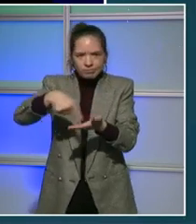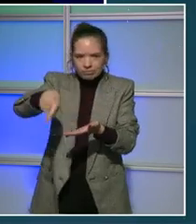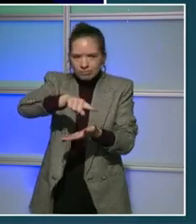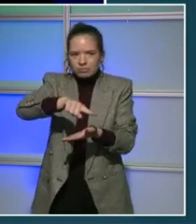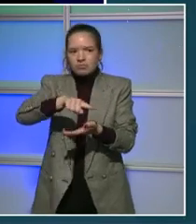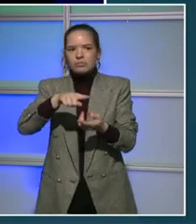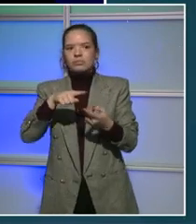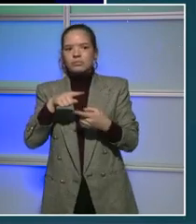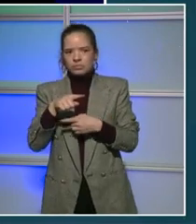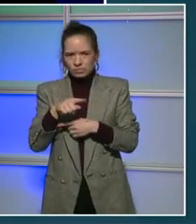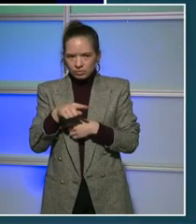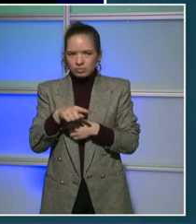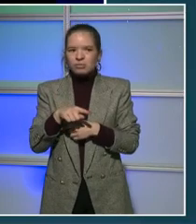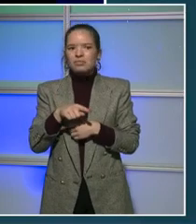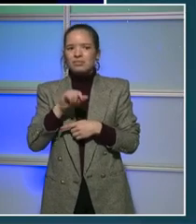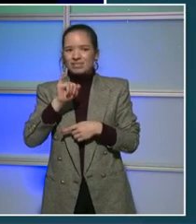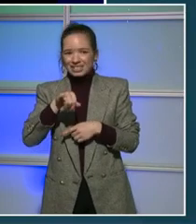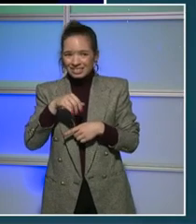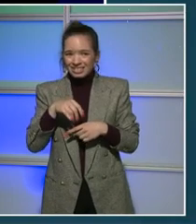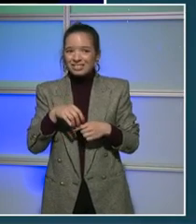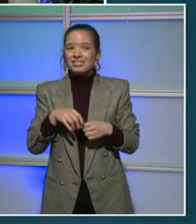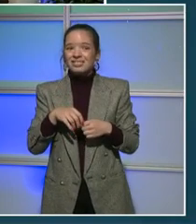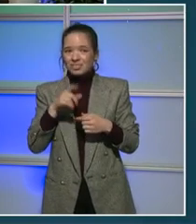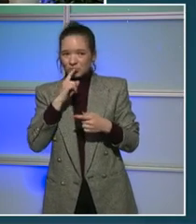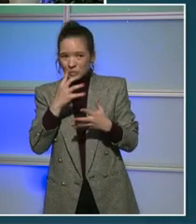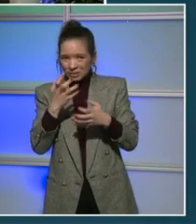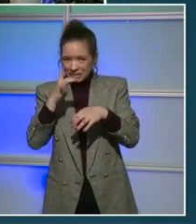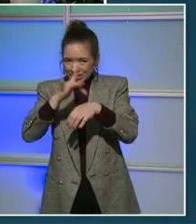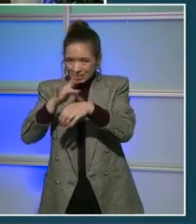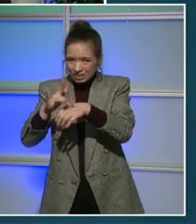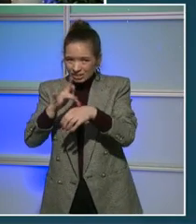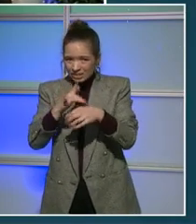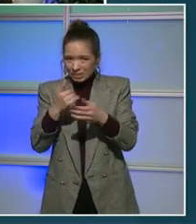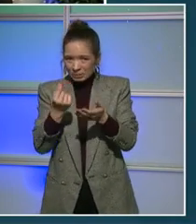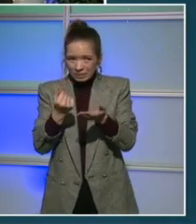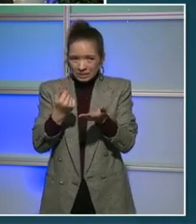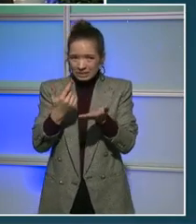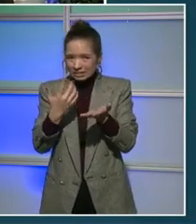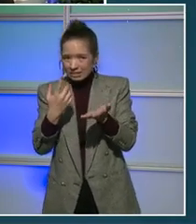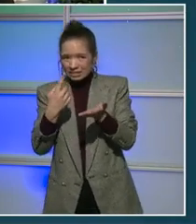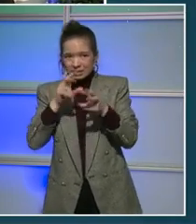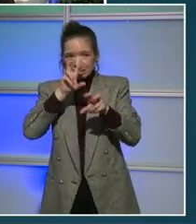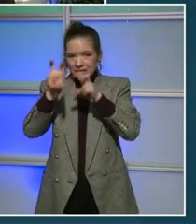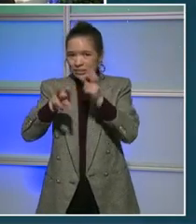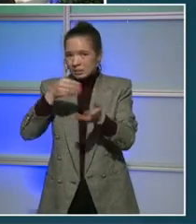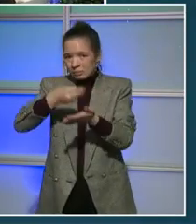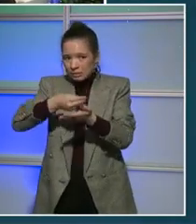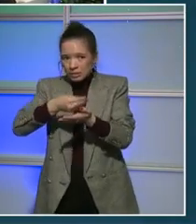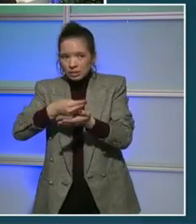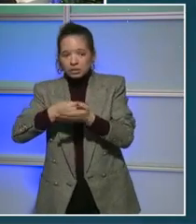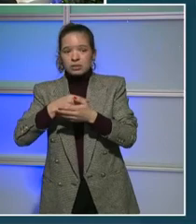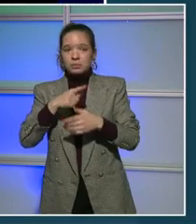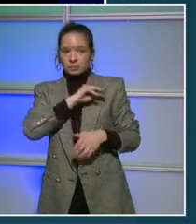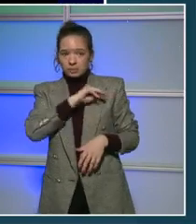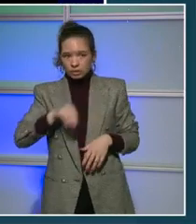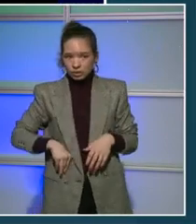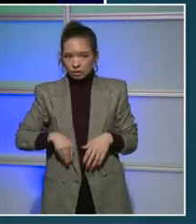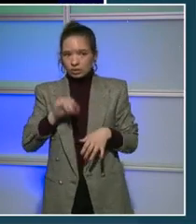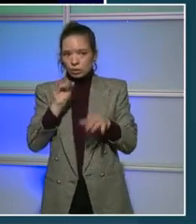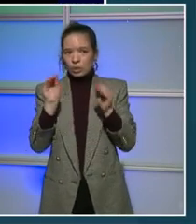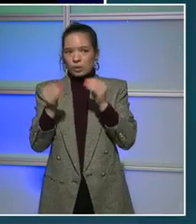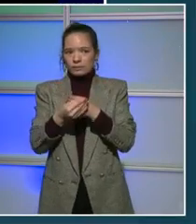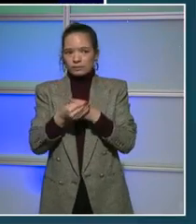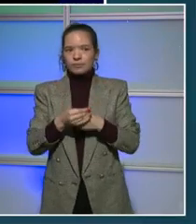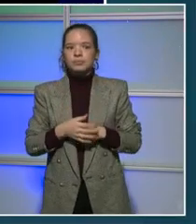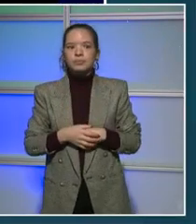if you want to say a little bit more about some of the other investments in the mayor's office on returning citizens, also